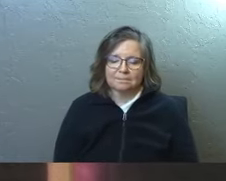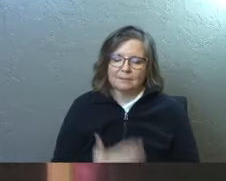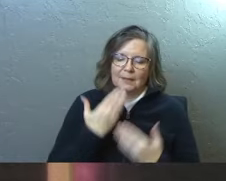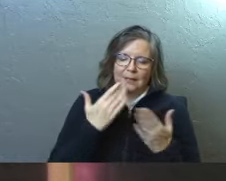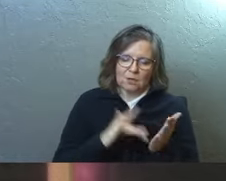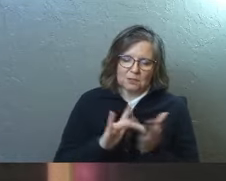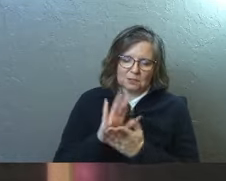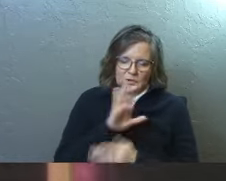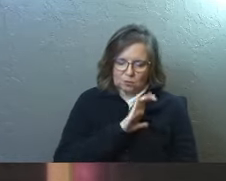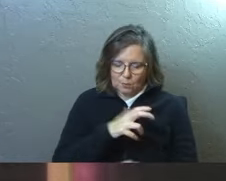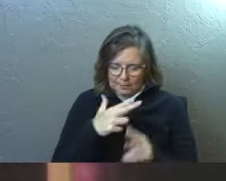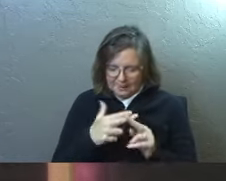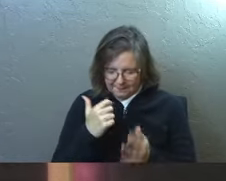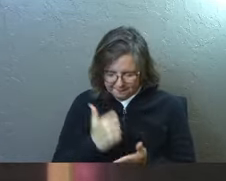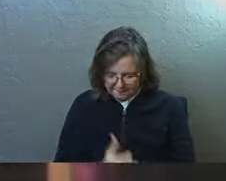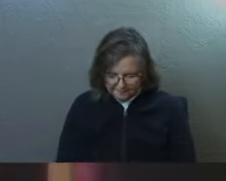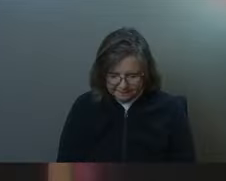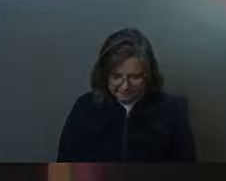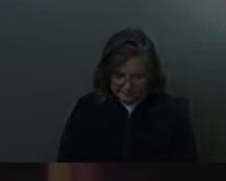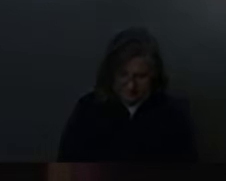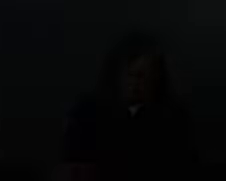Thank you, Jesus, in Christ's name. God, Jesus, in name. Amen. Amen. Amen. Amen. Amen.